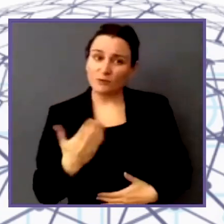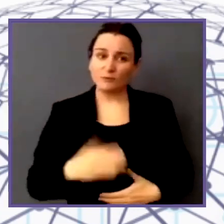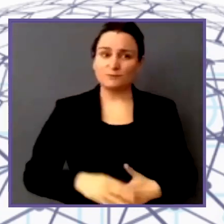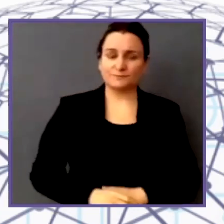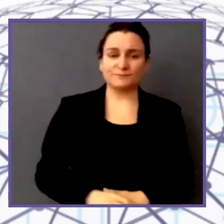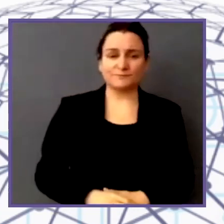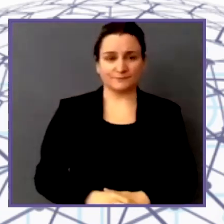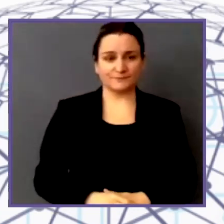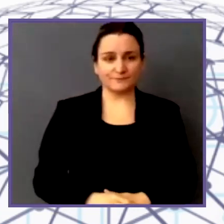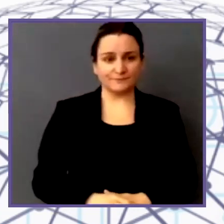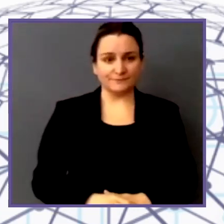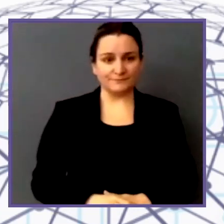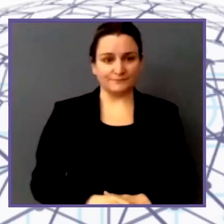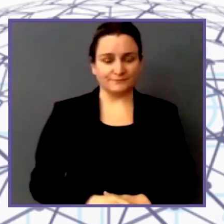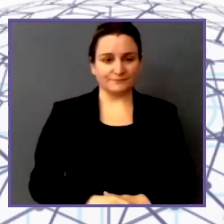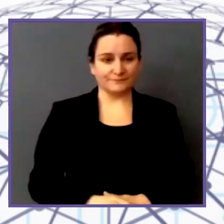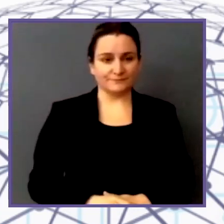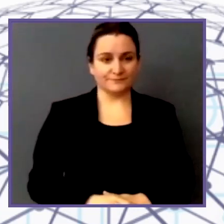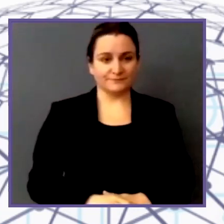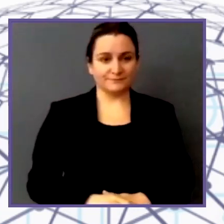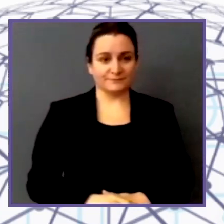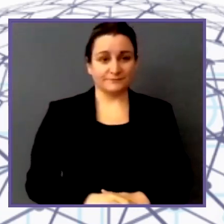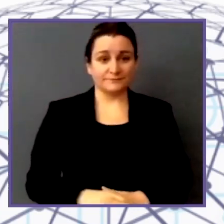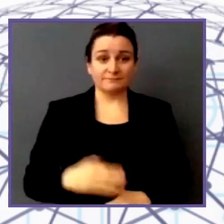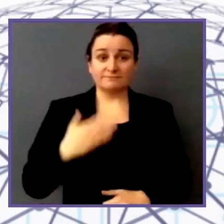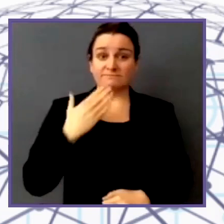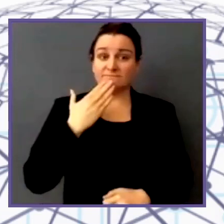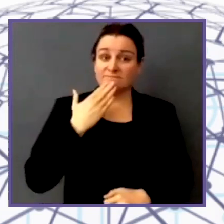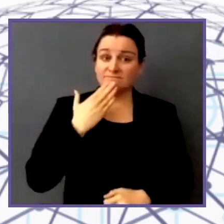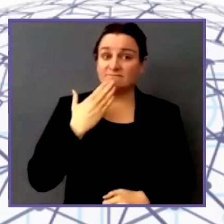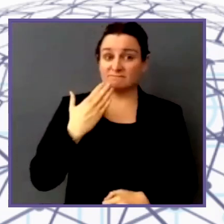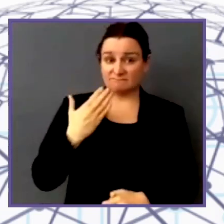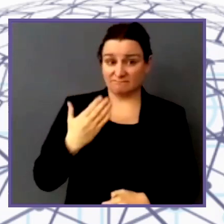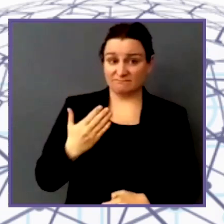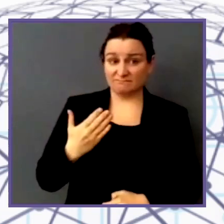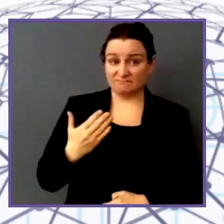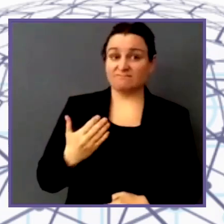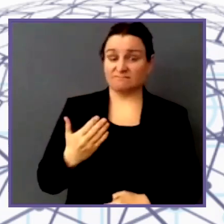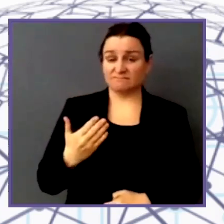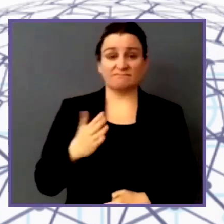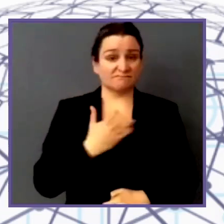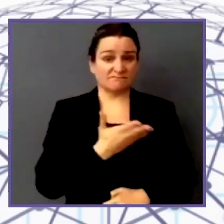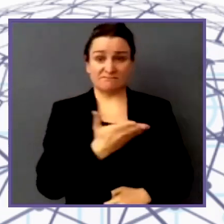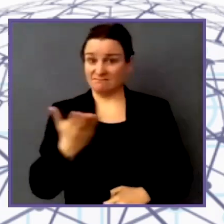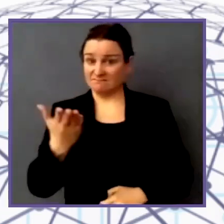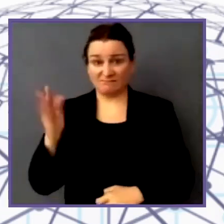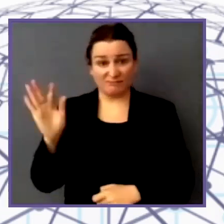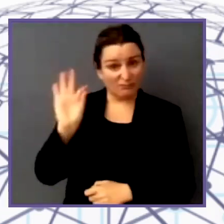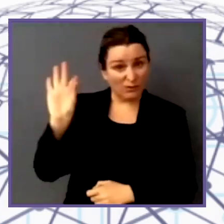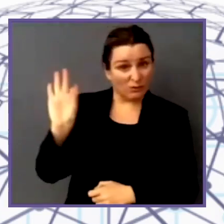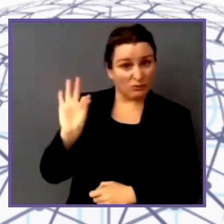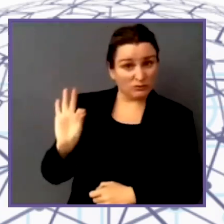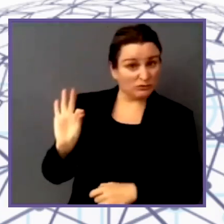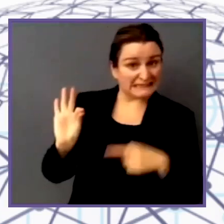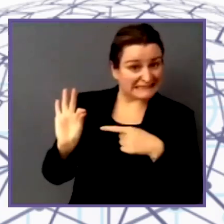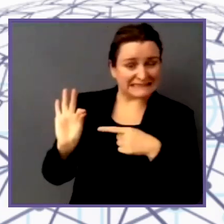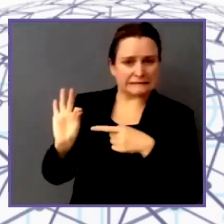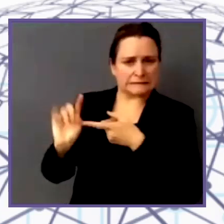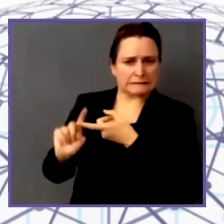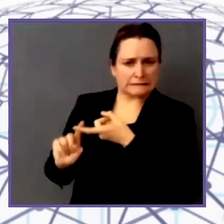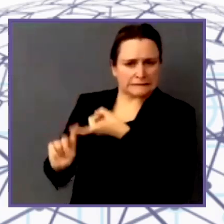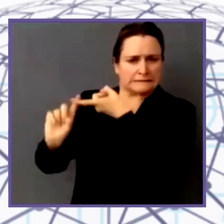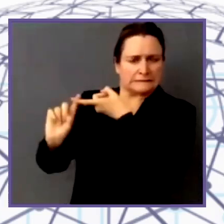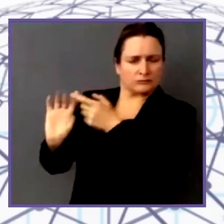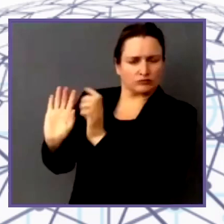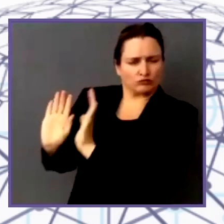Thank you, Tamiya. Fantastic. Thanks very much. Great. If anyone has questions for Tamiya, jot them down. We'll try and take them at the end. But for